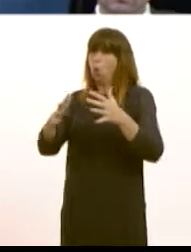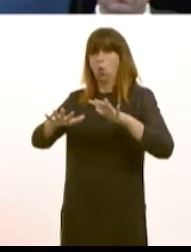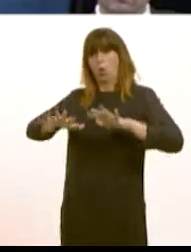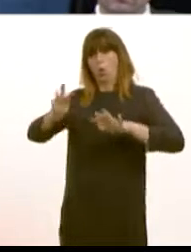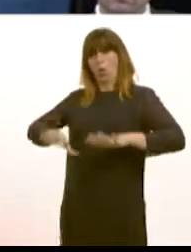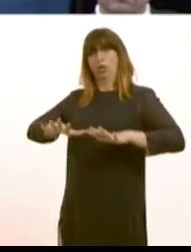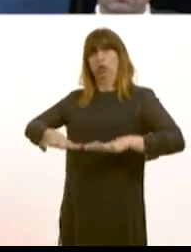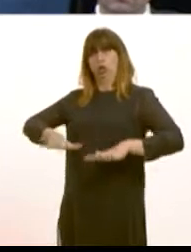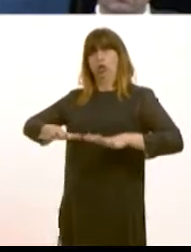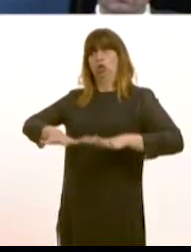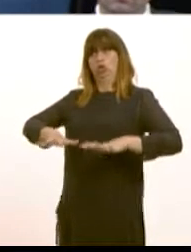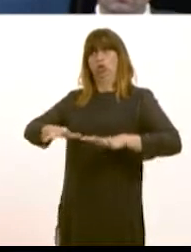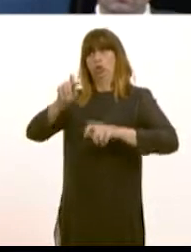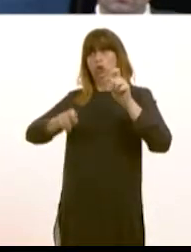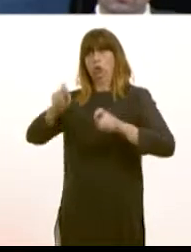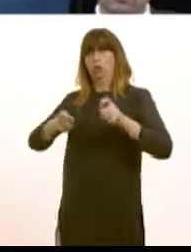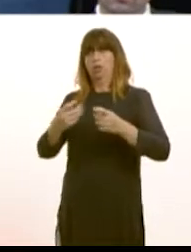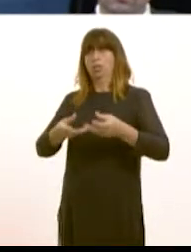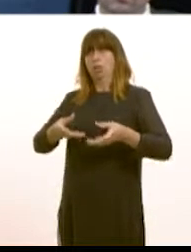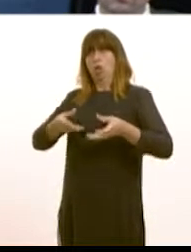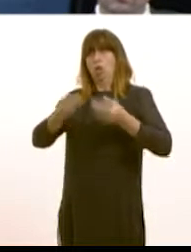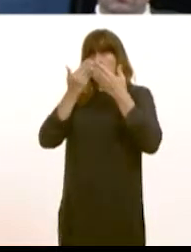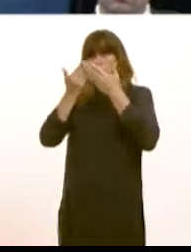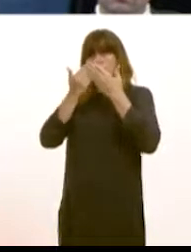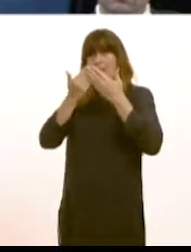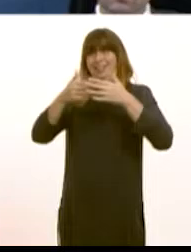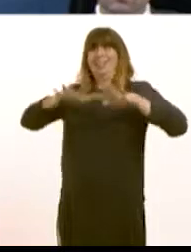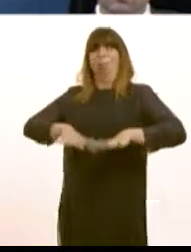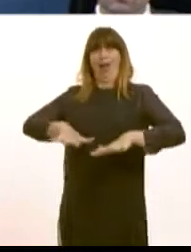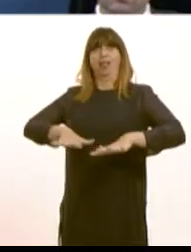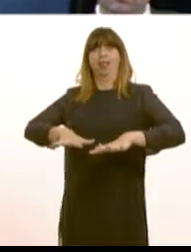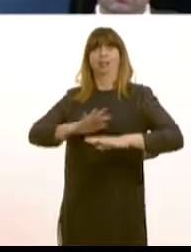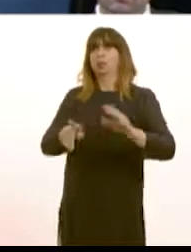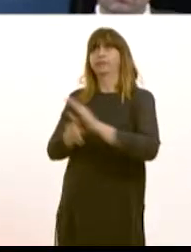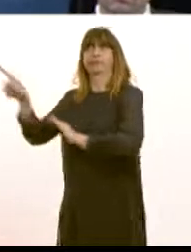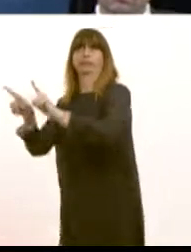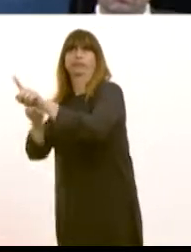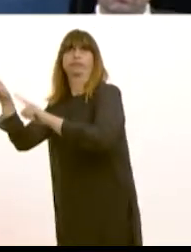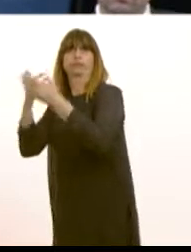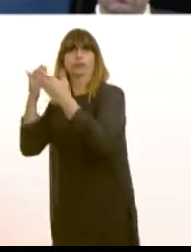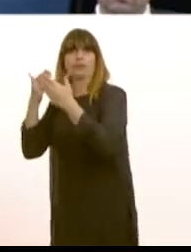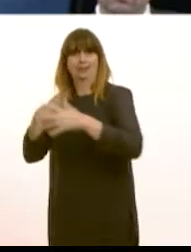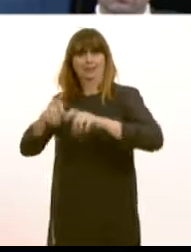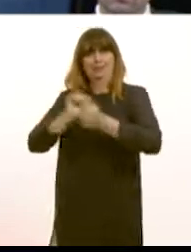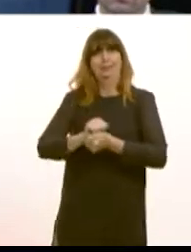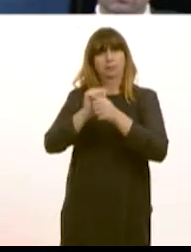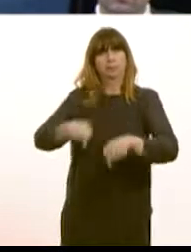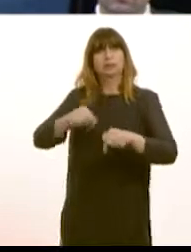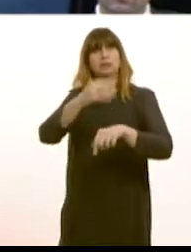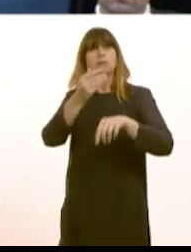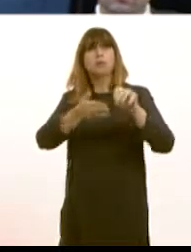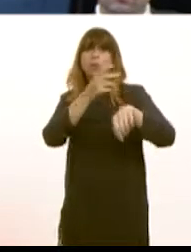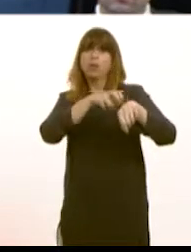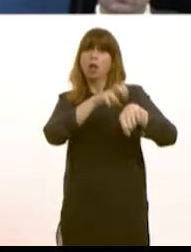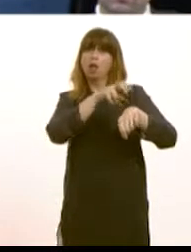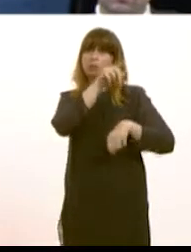in Wales now the figures demonstrate that 80% of medical students in Northern Ireland are from Northern Ireland some 50